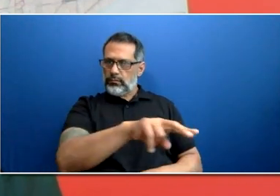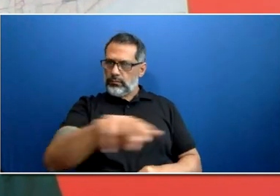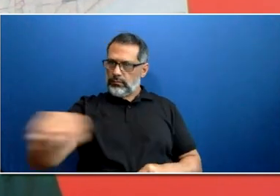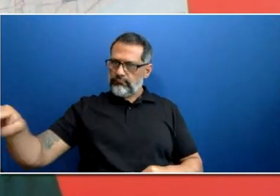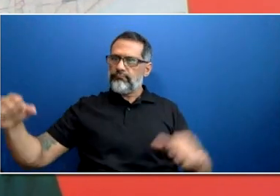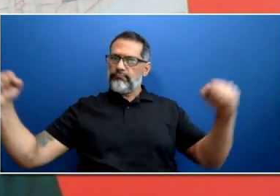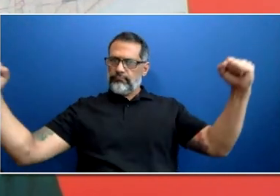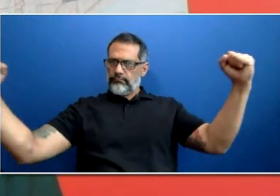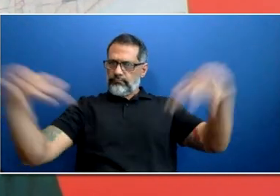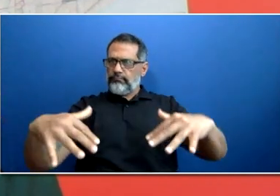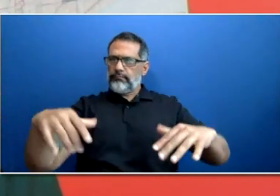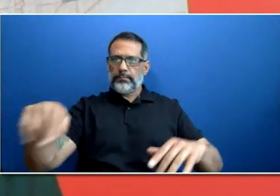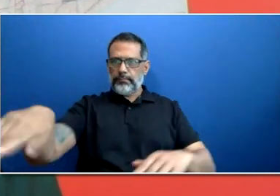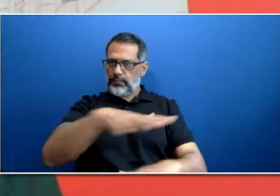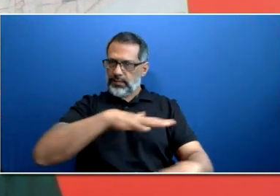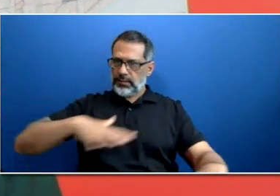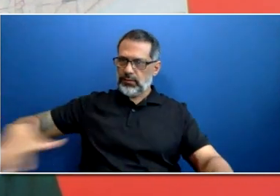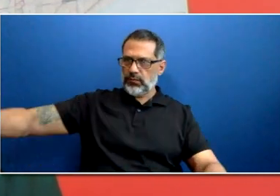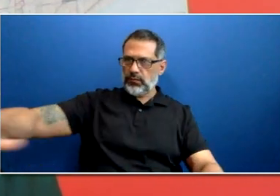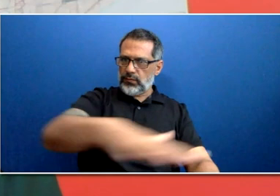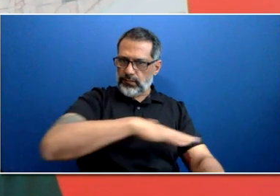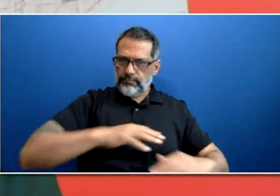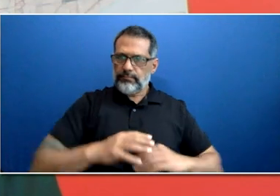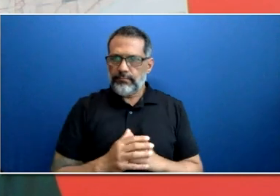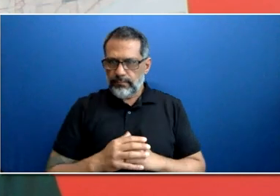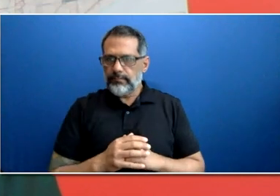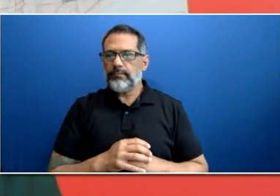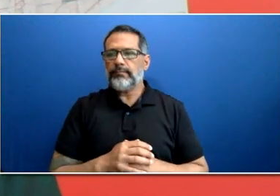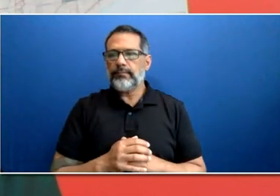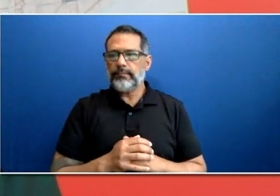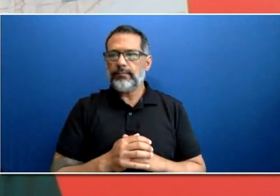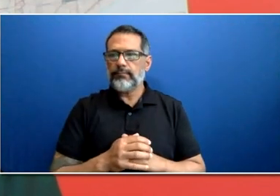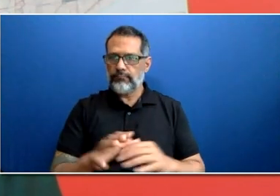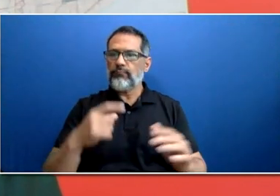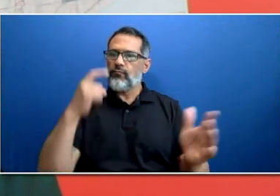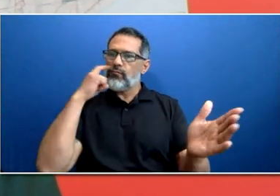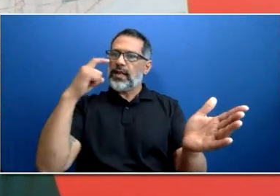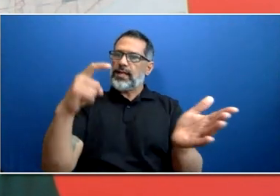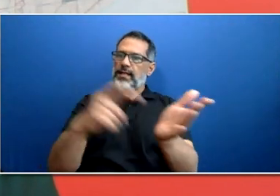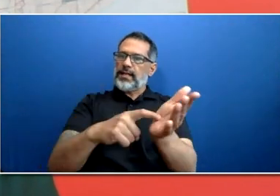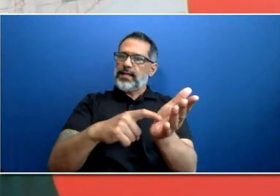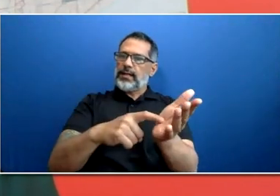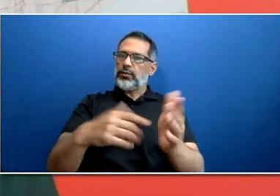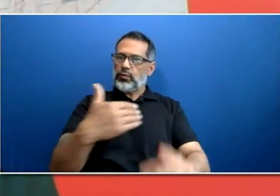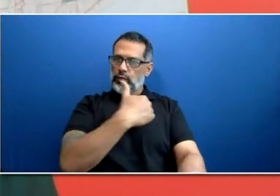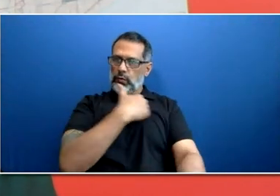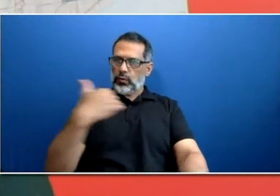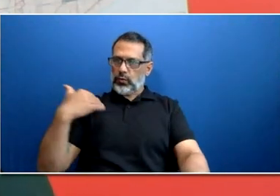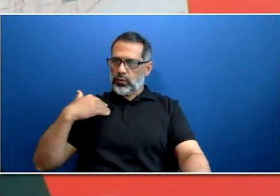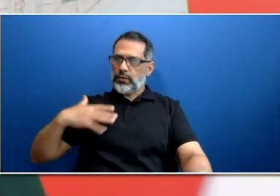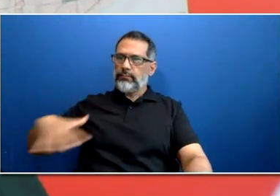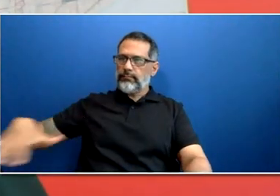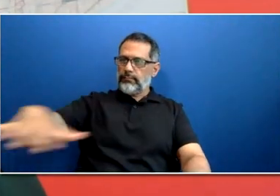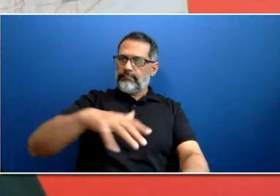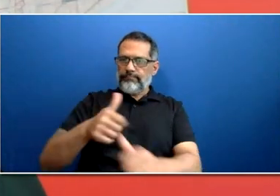Métis. We also acknowledge that Toronto is covered by Treaty 13 with the Mississaugas of the Credit.